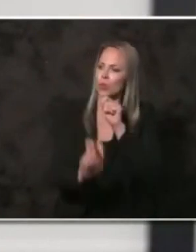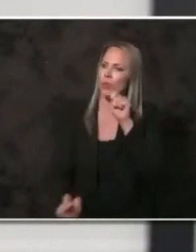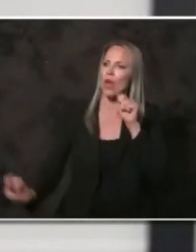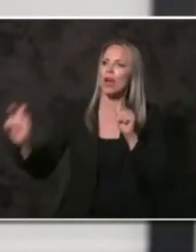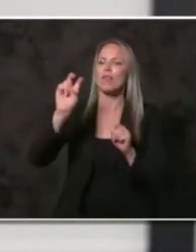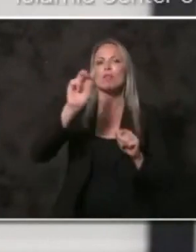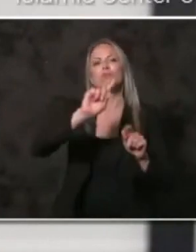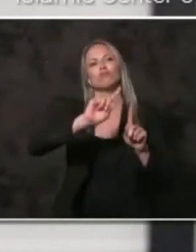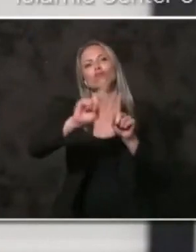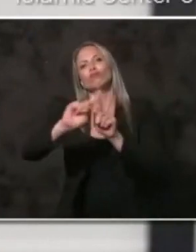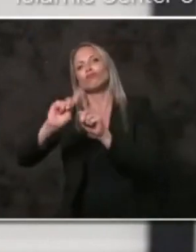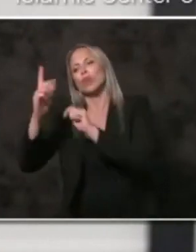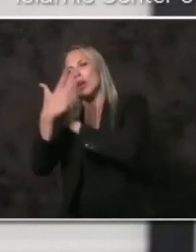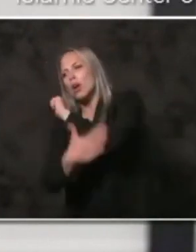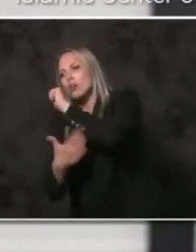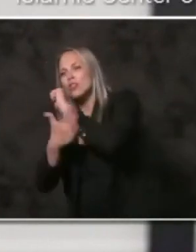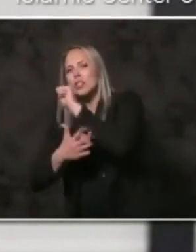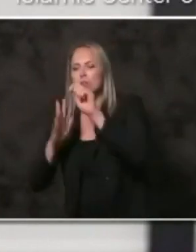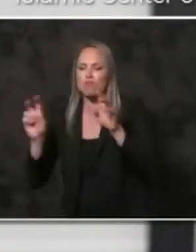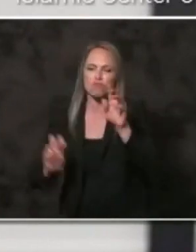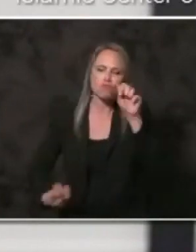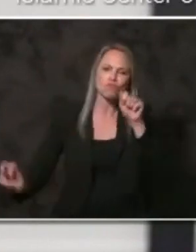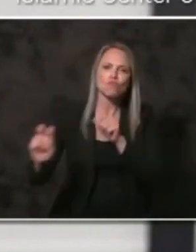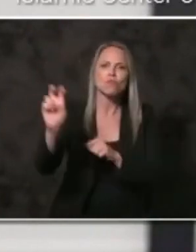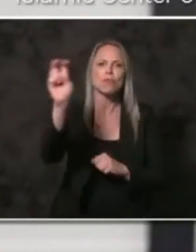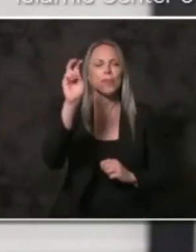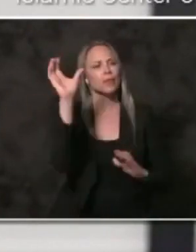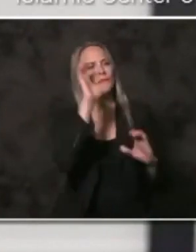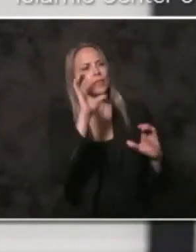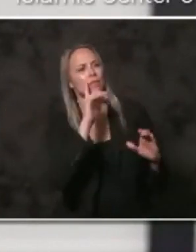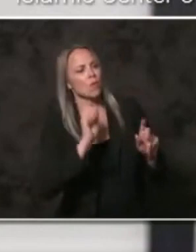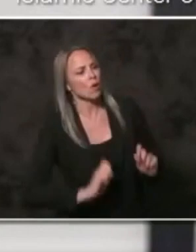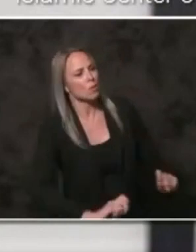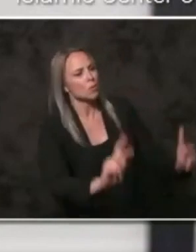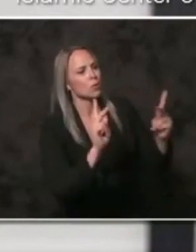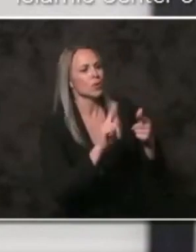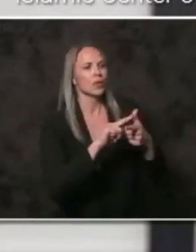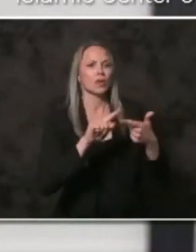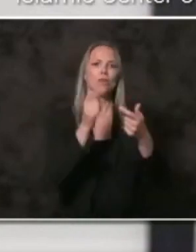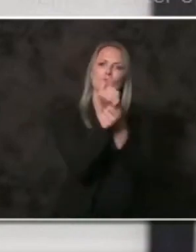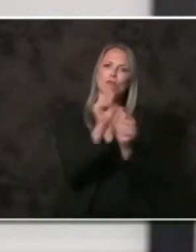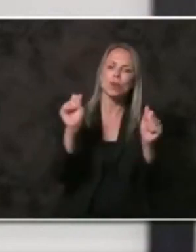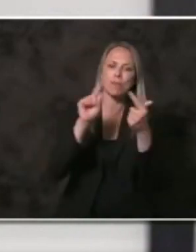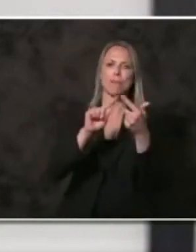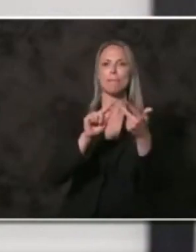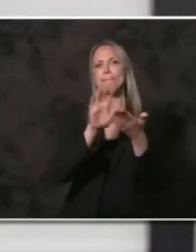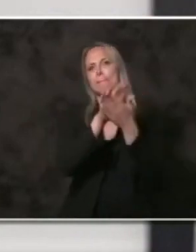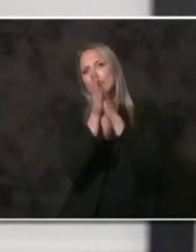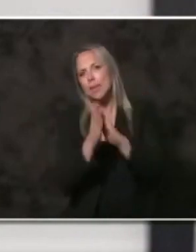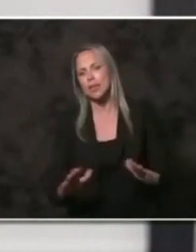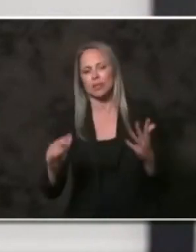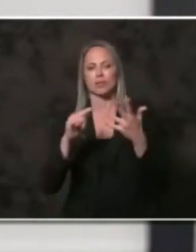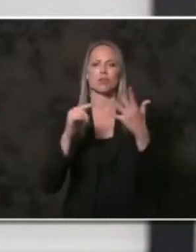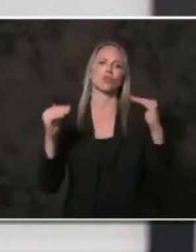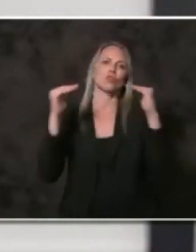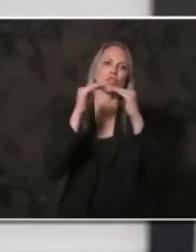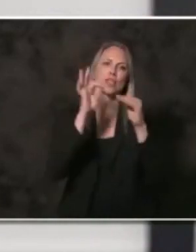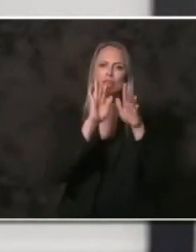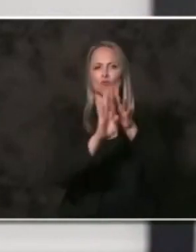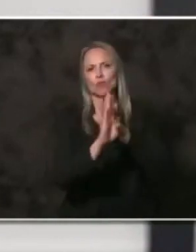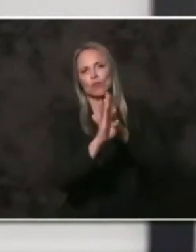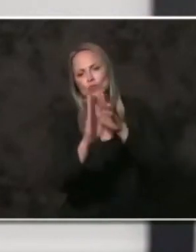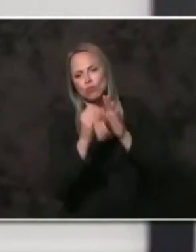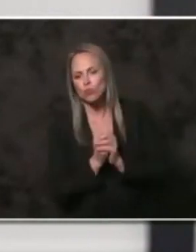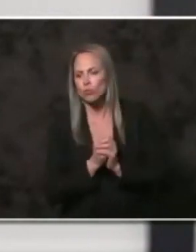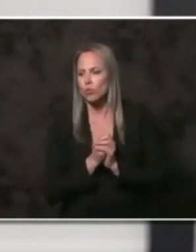countries and continents, seeking opportunity, freedom, peace, justice, and refuge. We